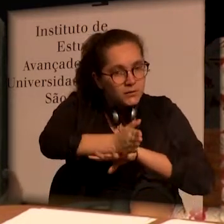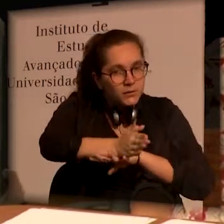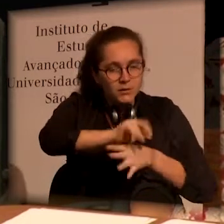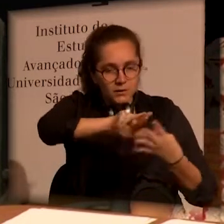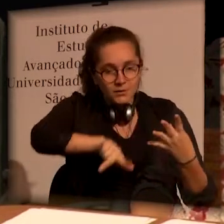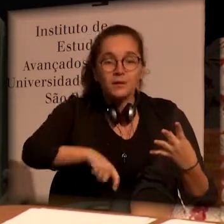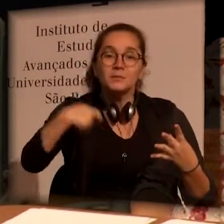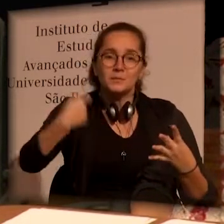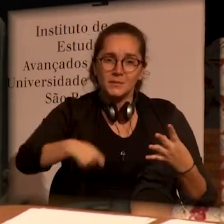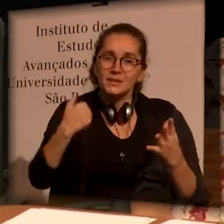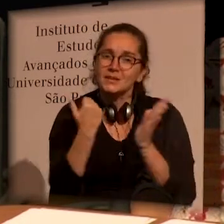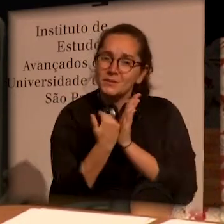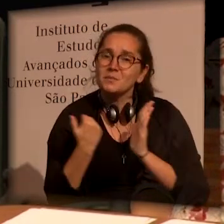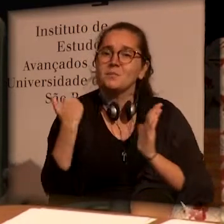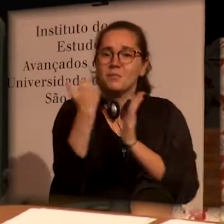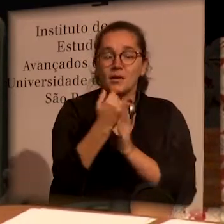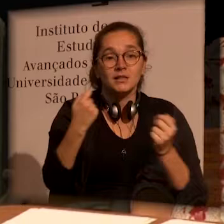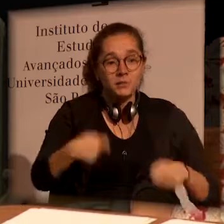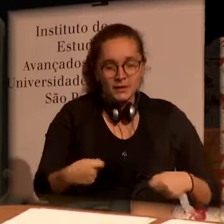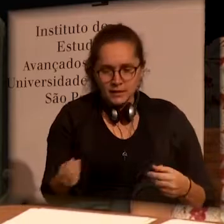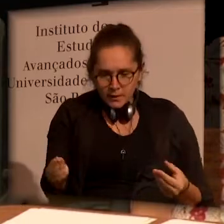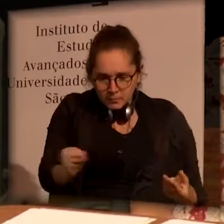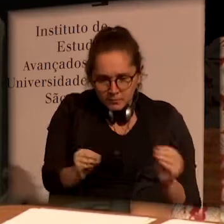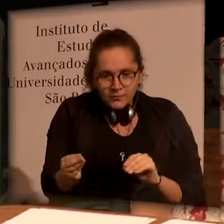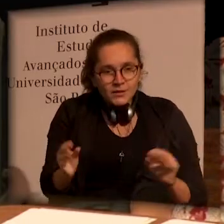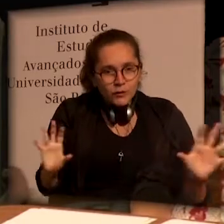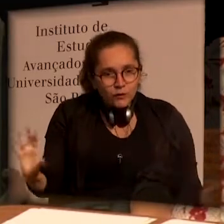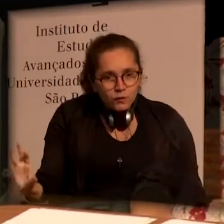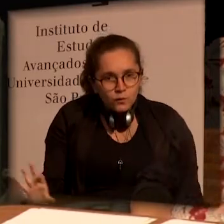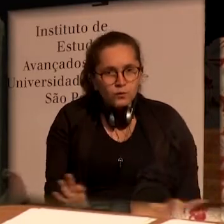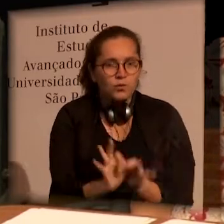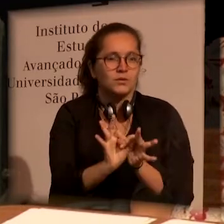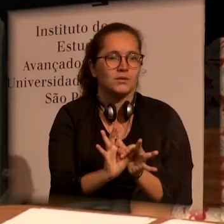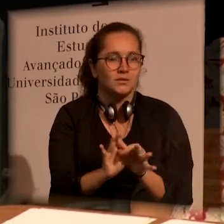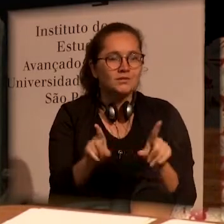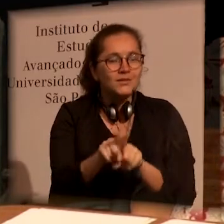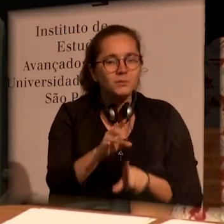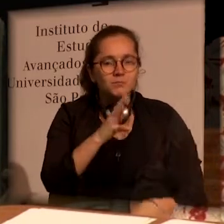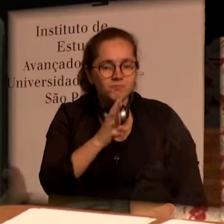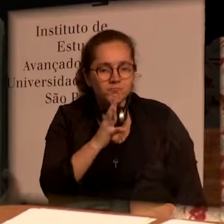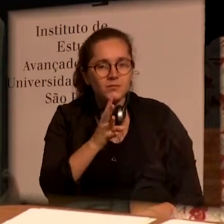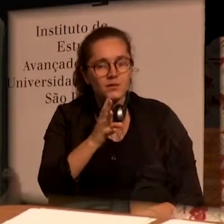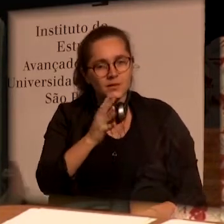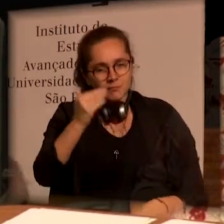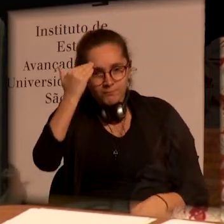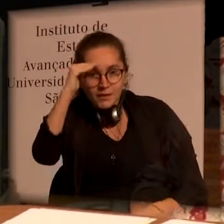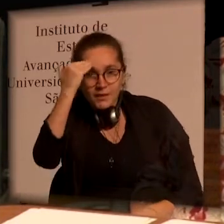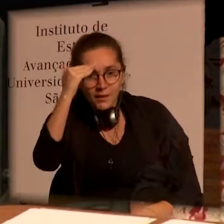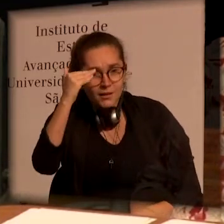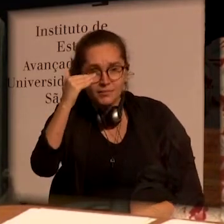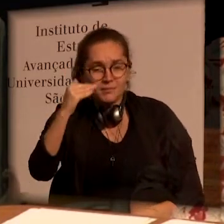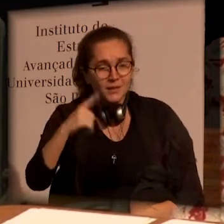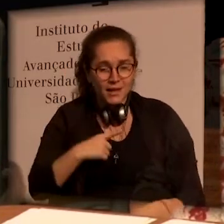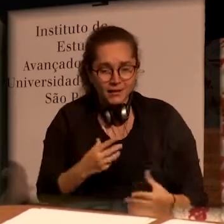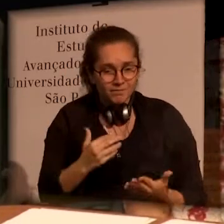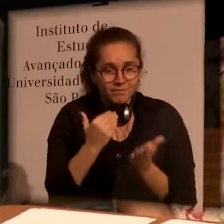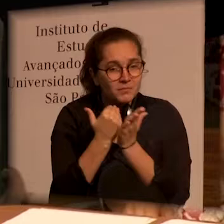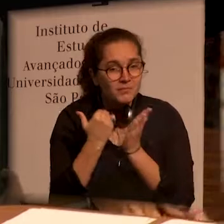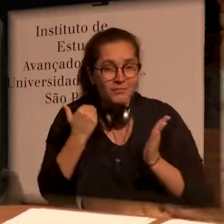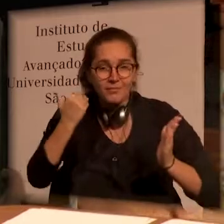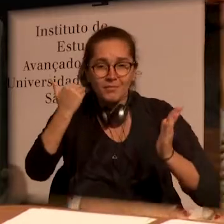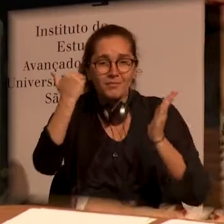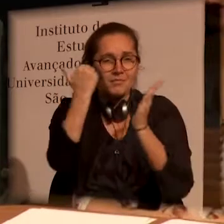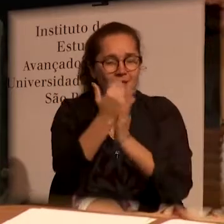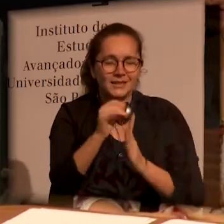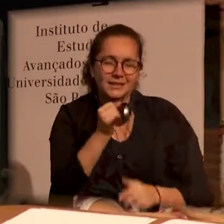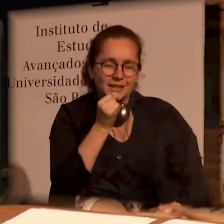It's not sufficient. You have to have this merger and you have to understand this knowledge, which